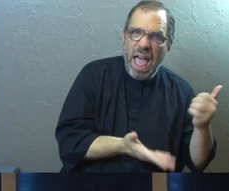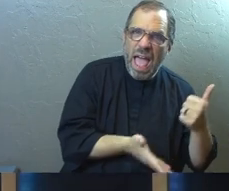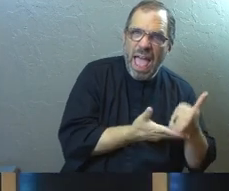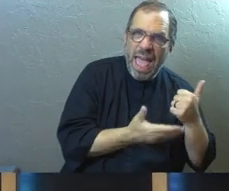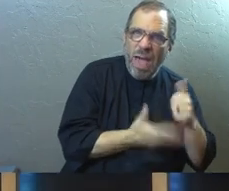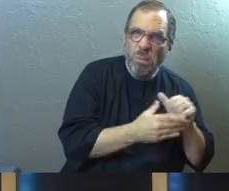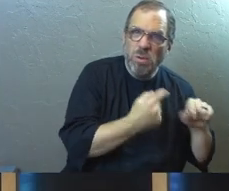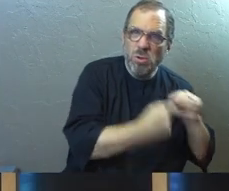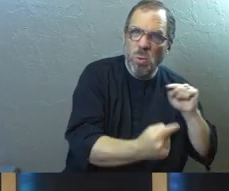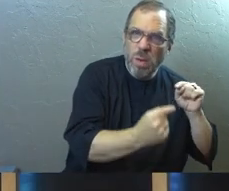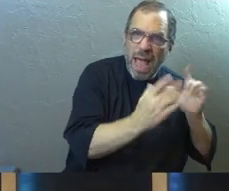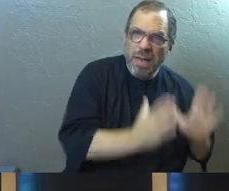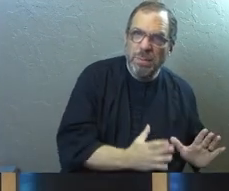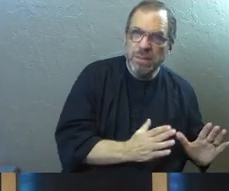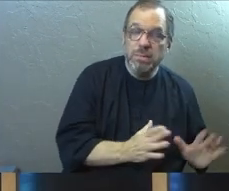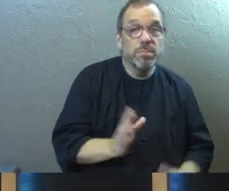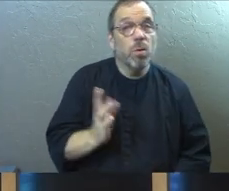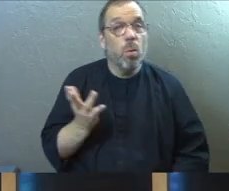Because